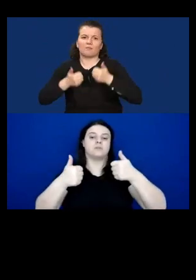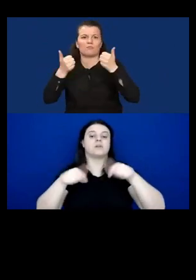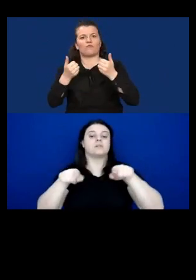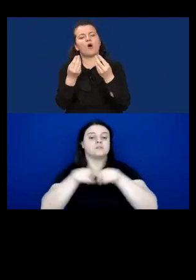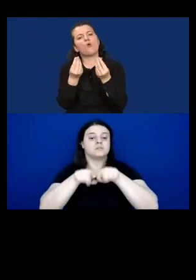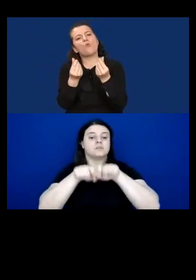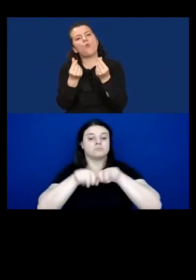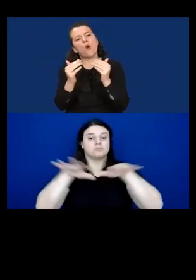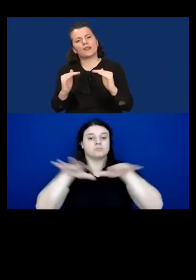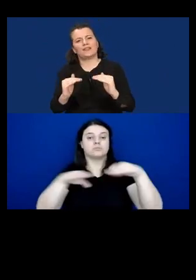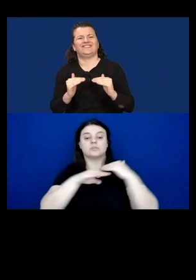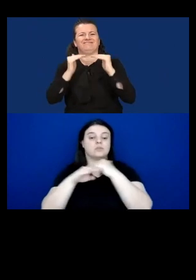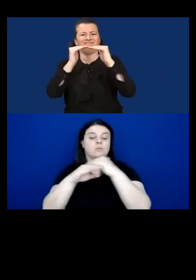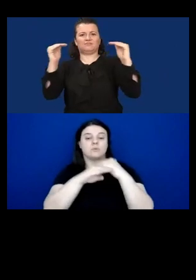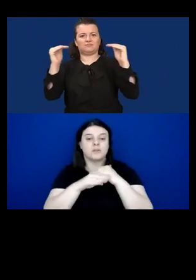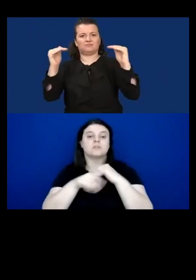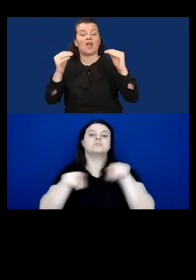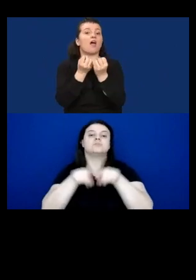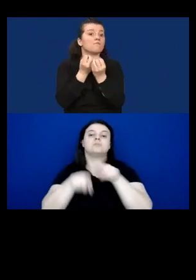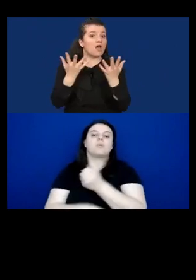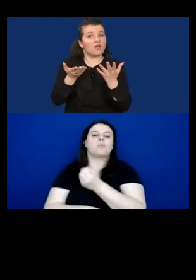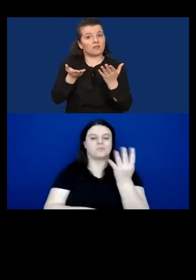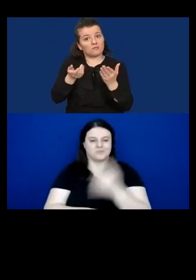and expanded in quality and quantity.